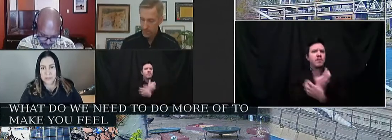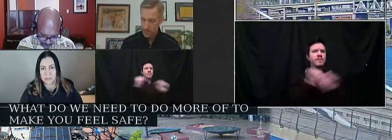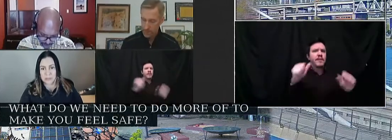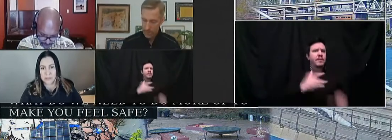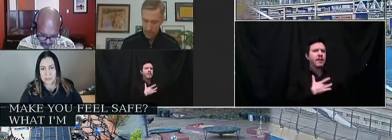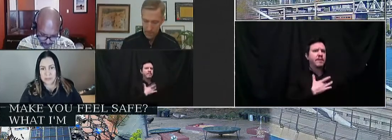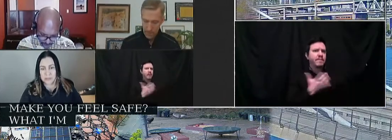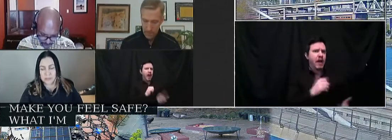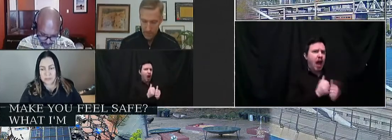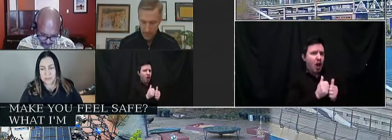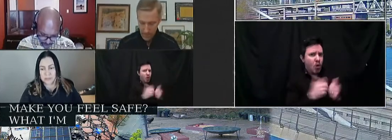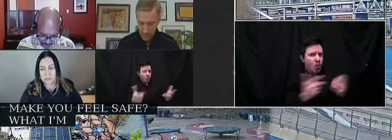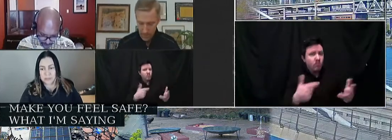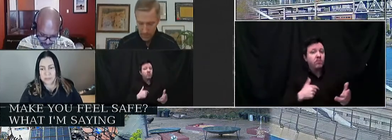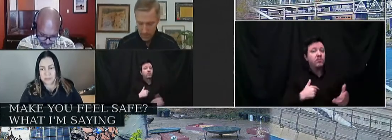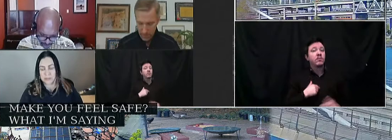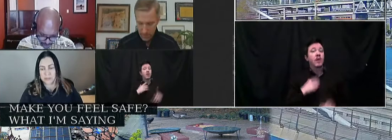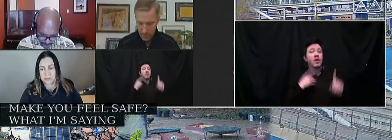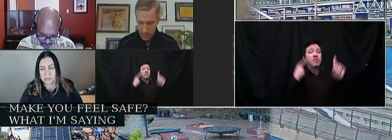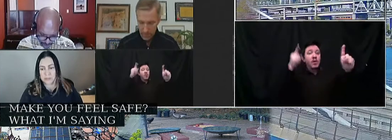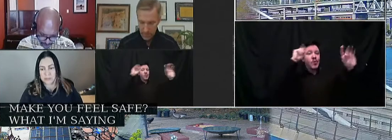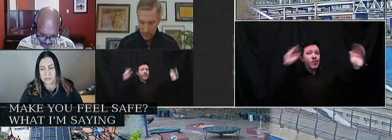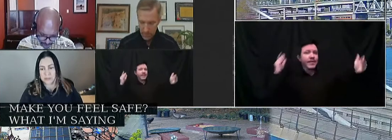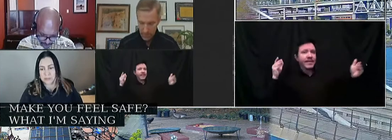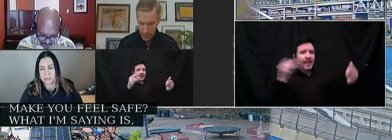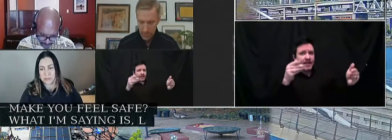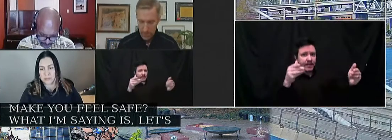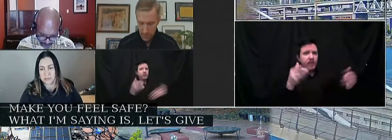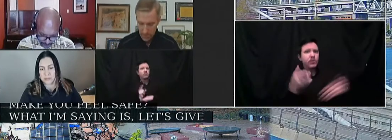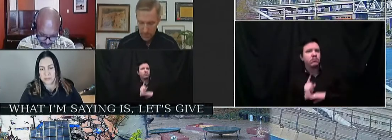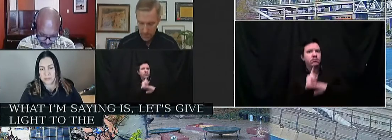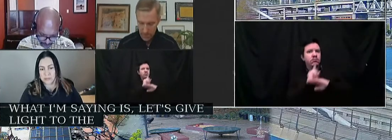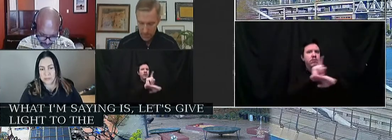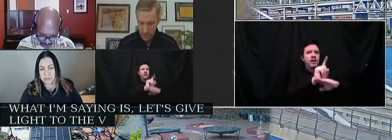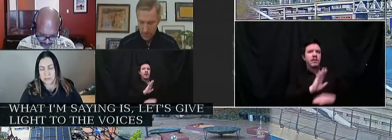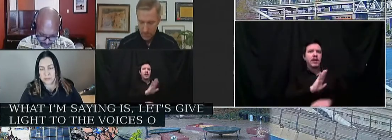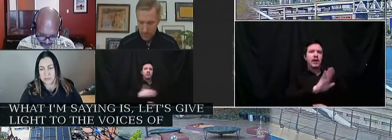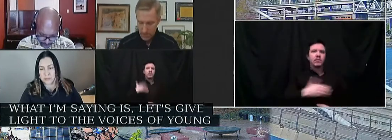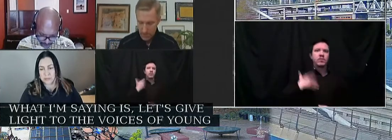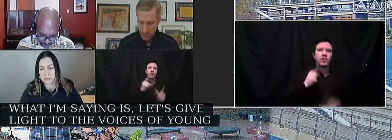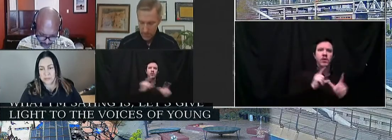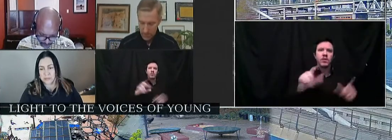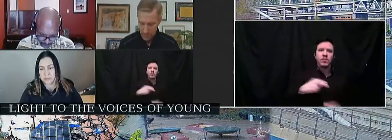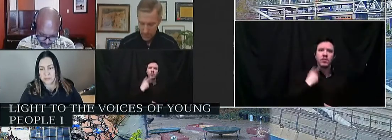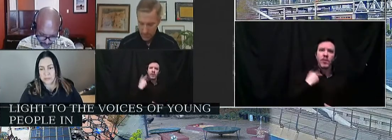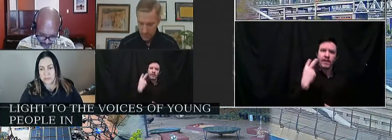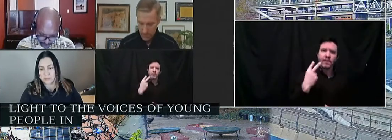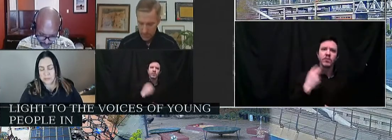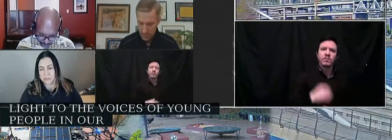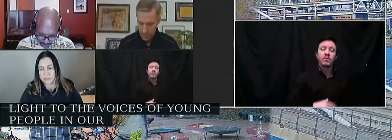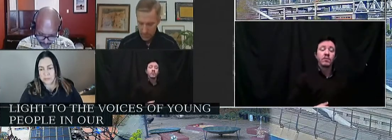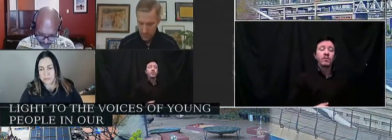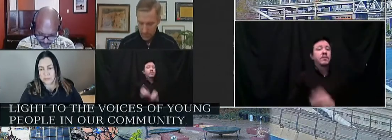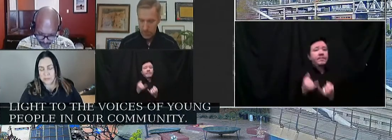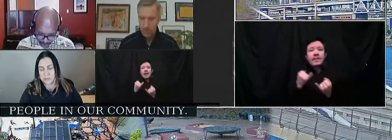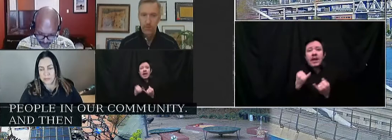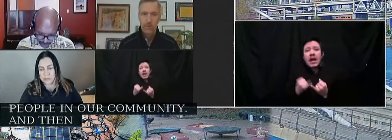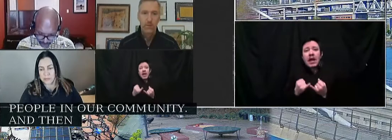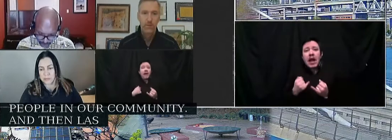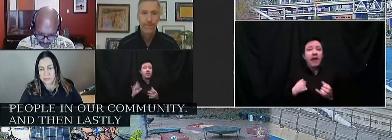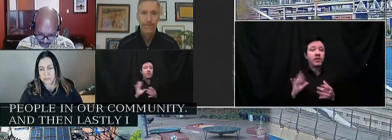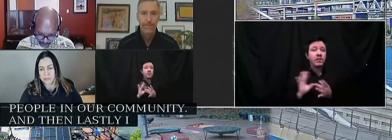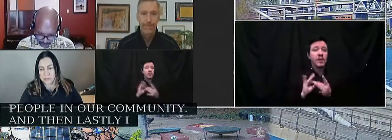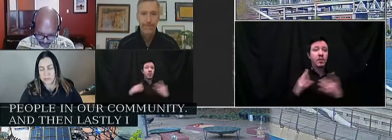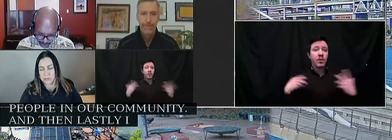is, let's center and give light to the voices of young people in our community. And then lastly, I want to say